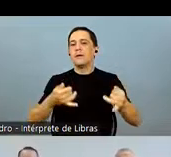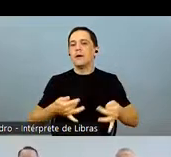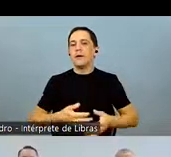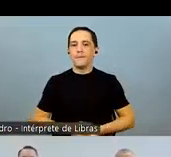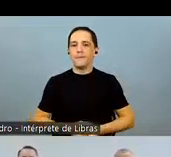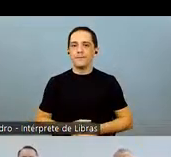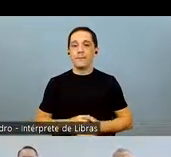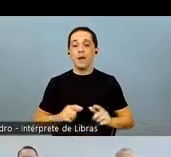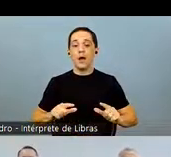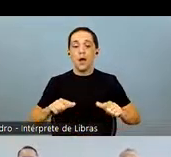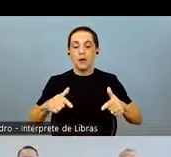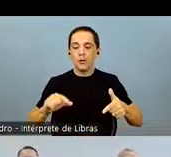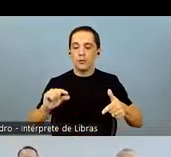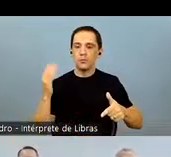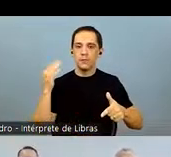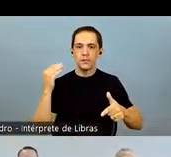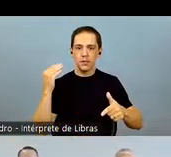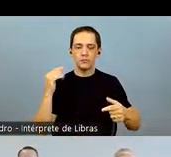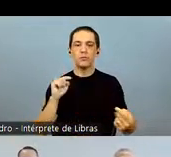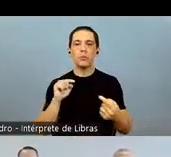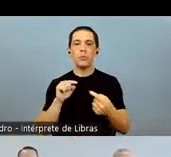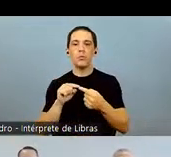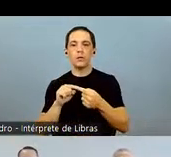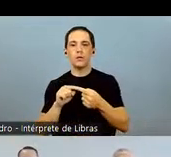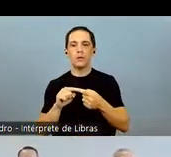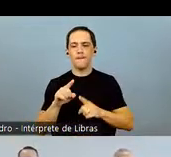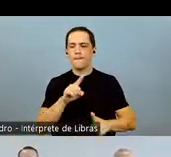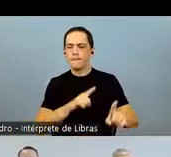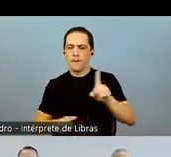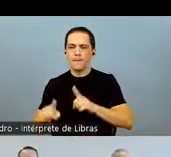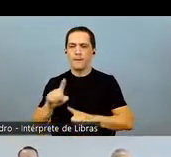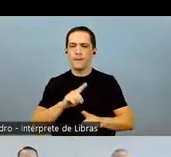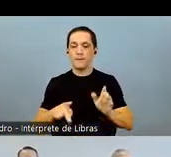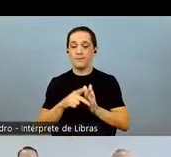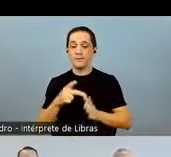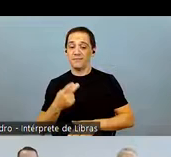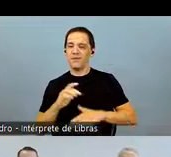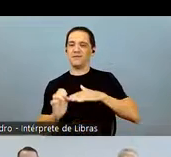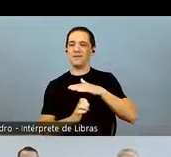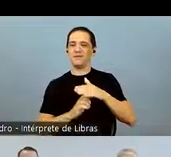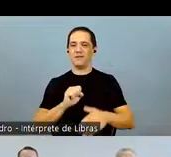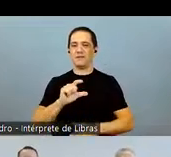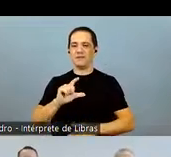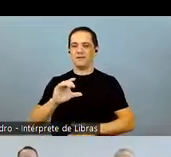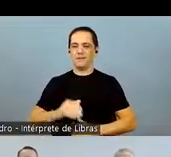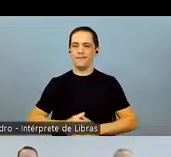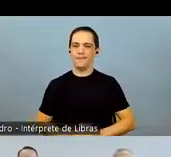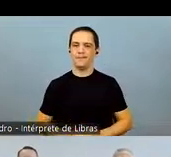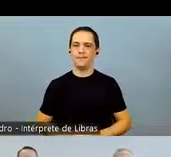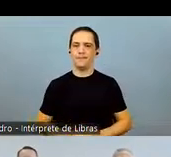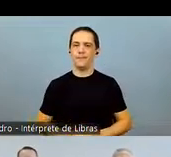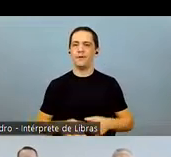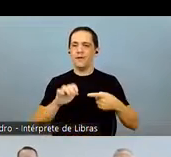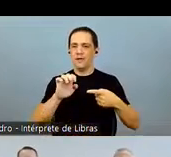Let's turn now to slide seven, focusing on the company's recent corporate governance